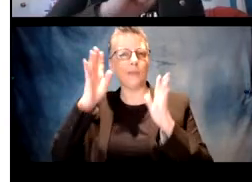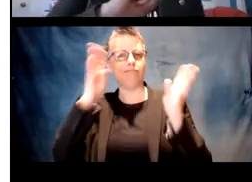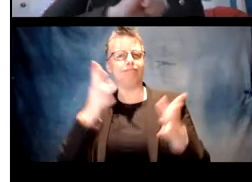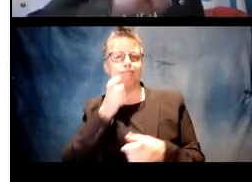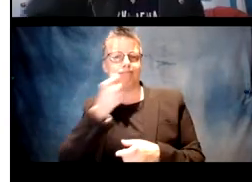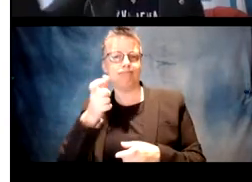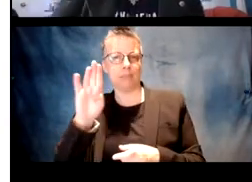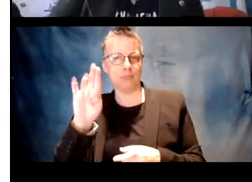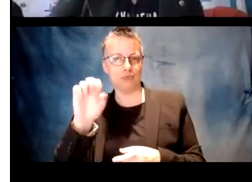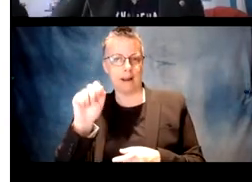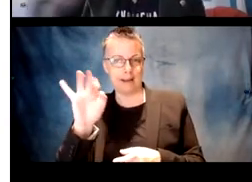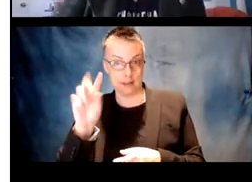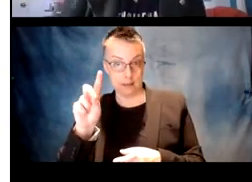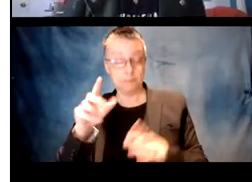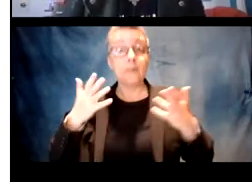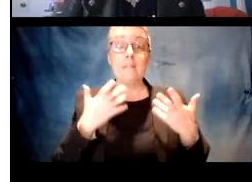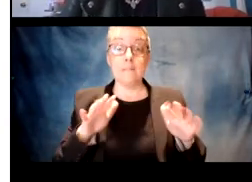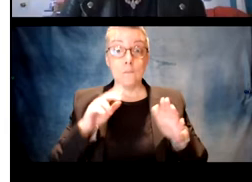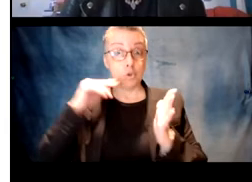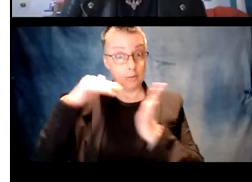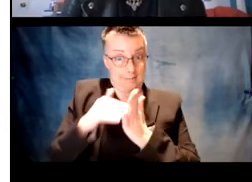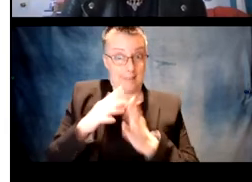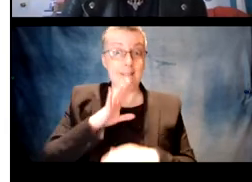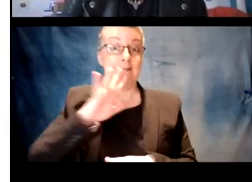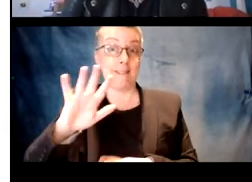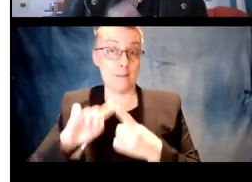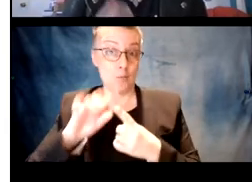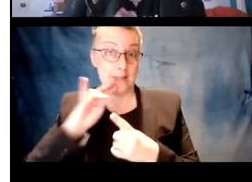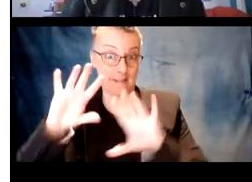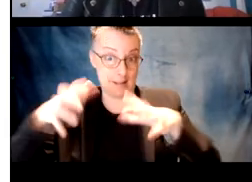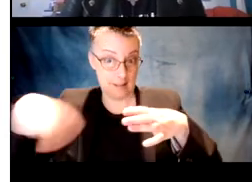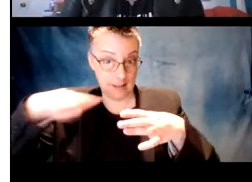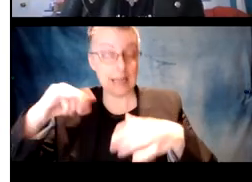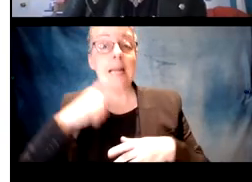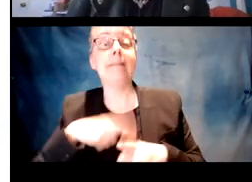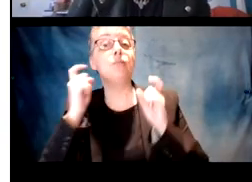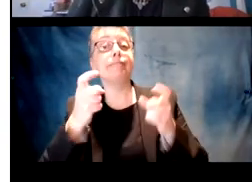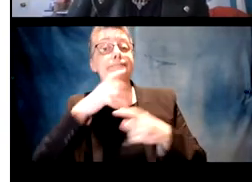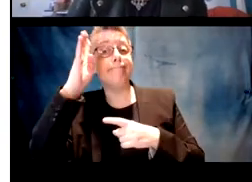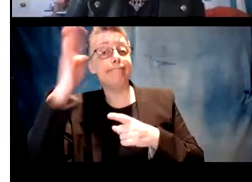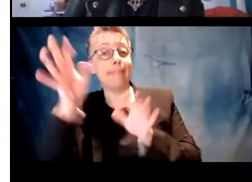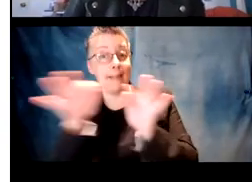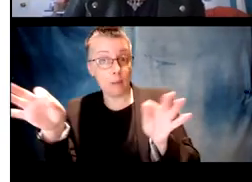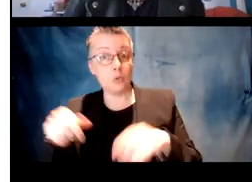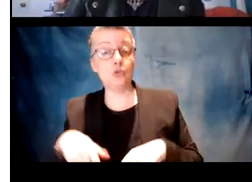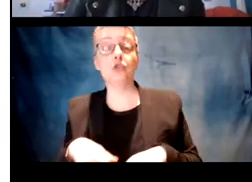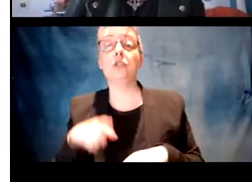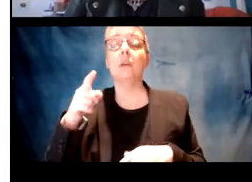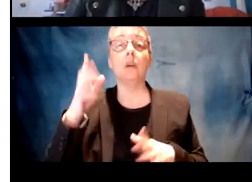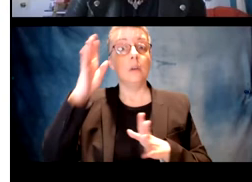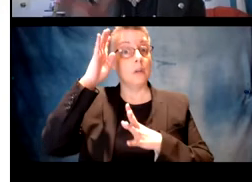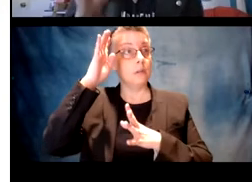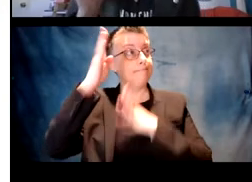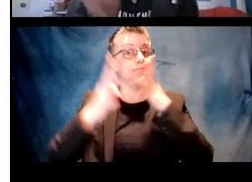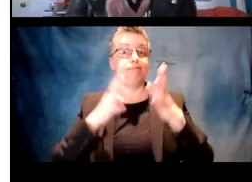So I'm just going to generalize over the gap and produce forms like break. And we've seen studies of five to seven year olds that if you